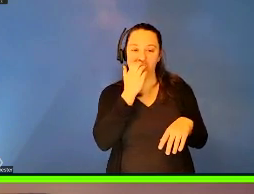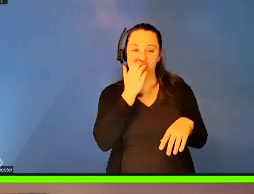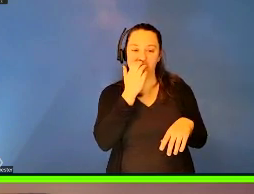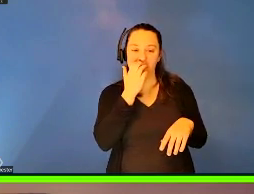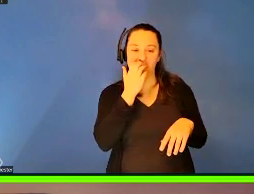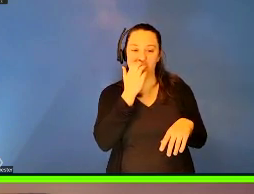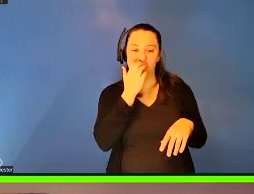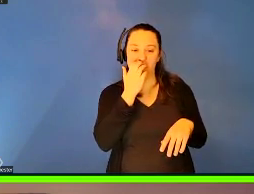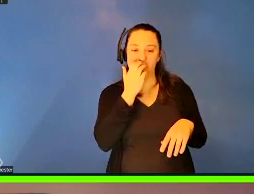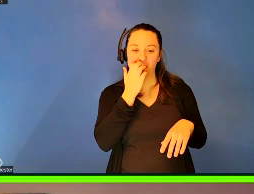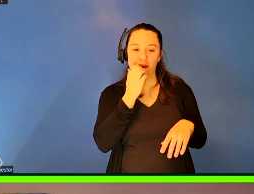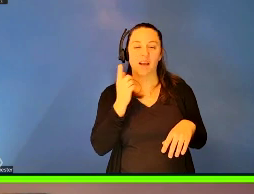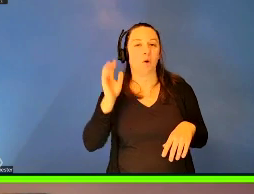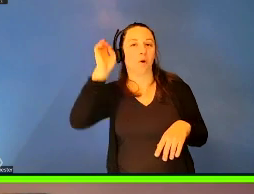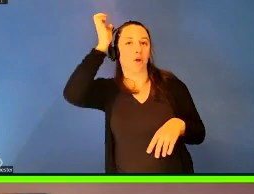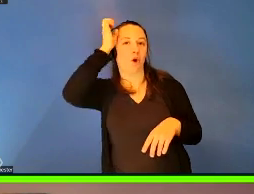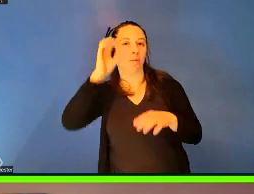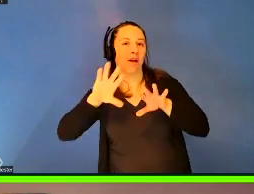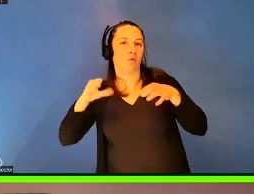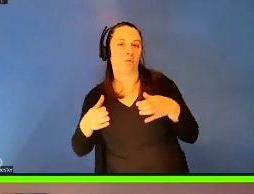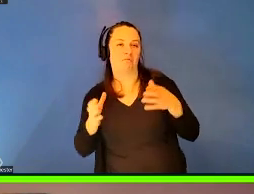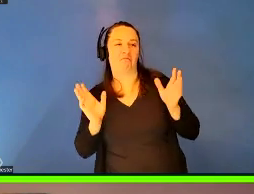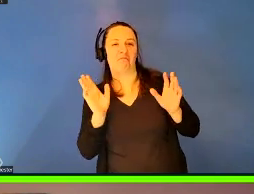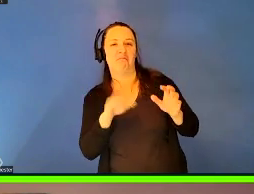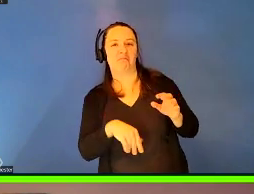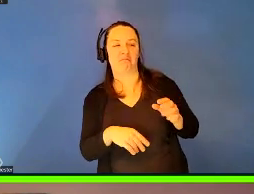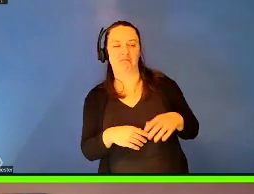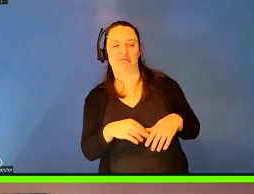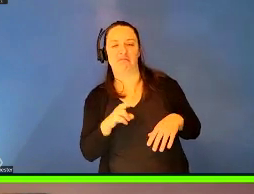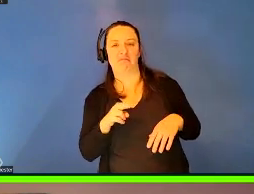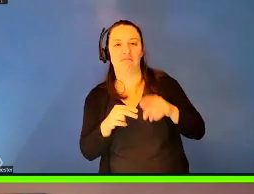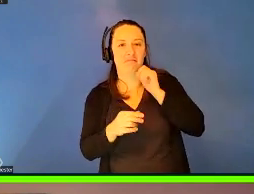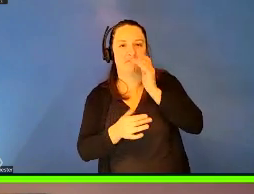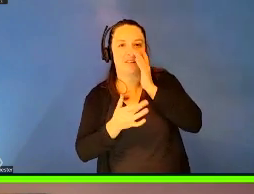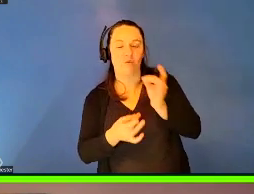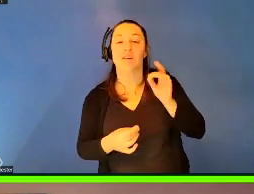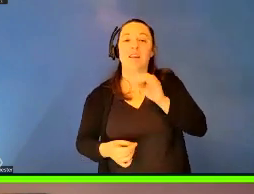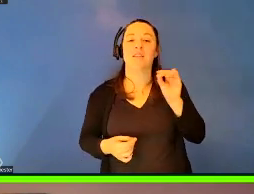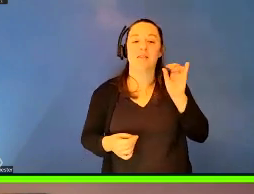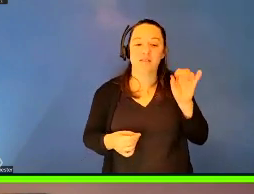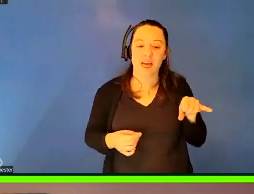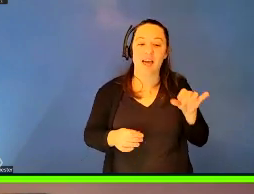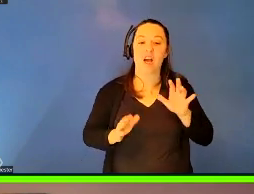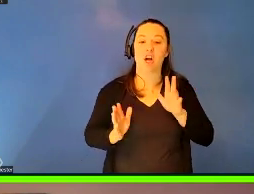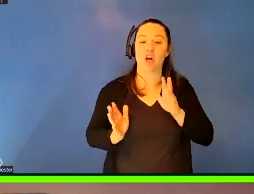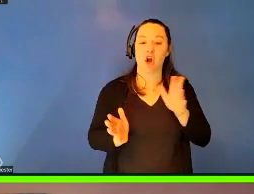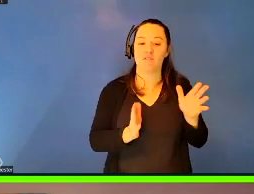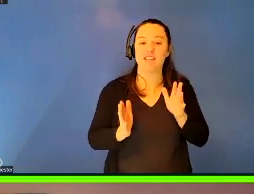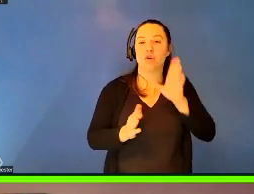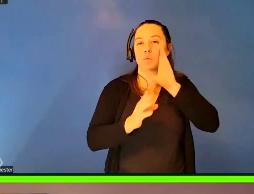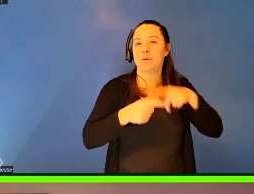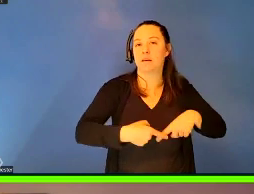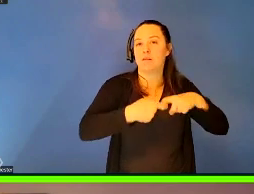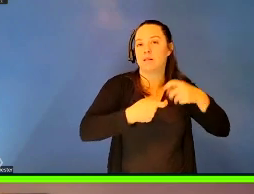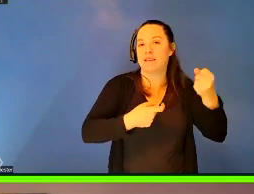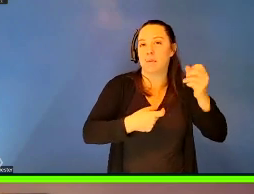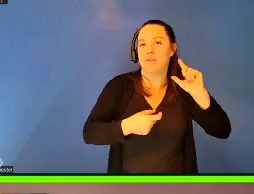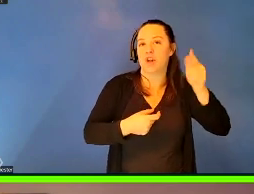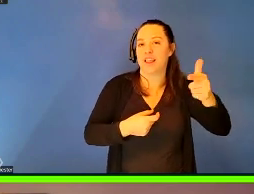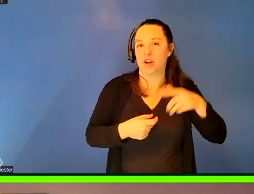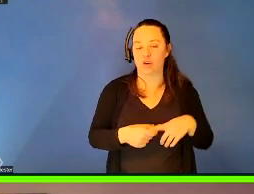little interest from the European parties, and that the, uh, that particular conversation will be tabled for another time, and it